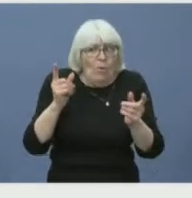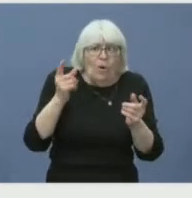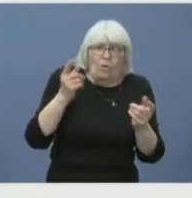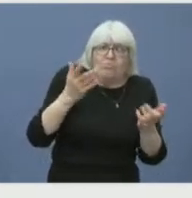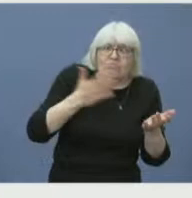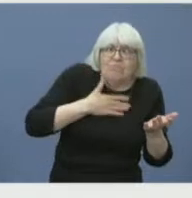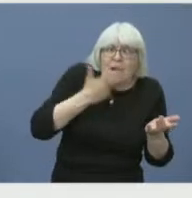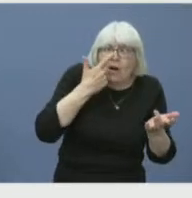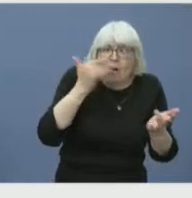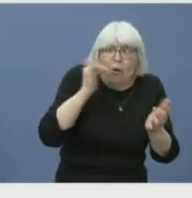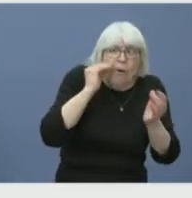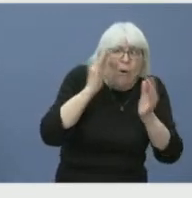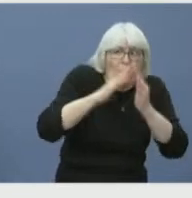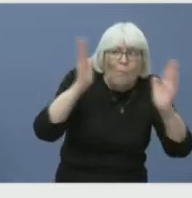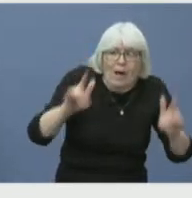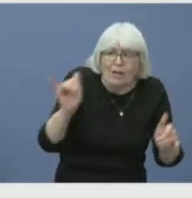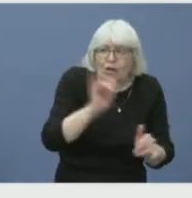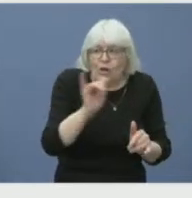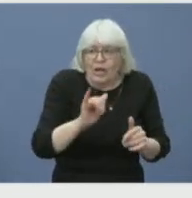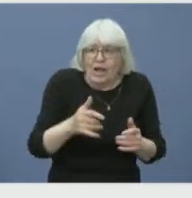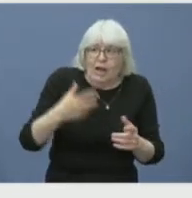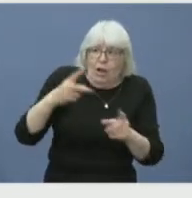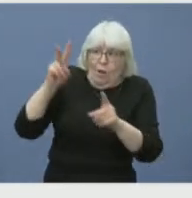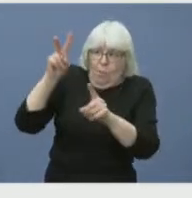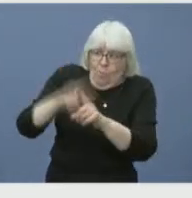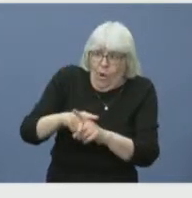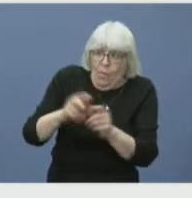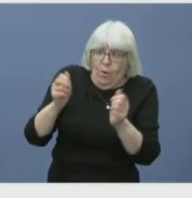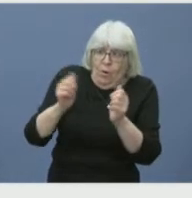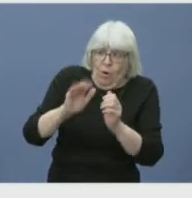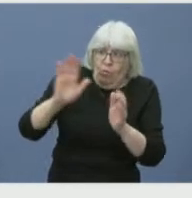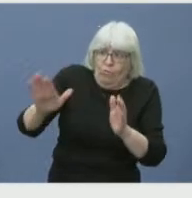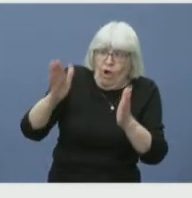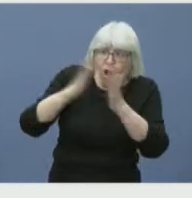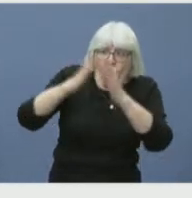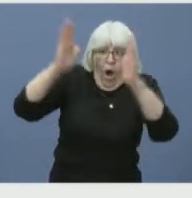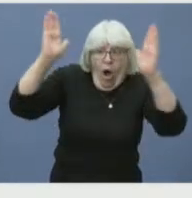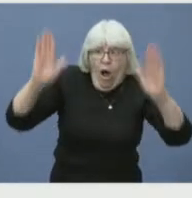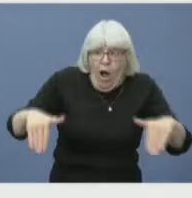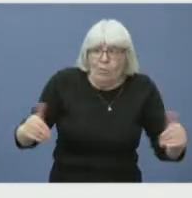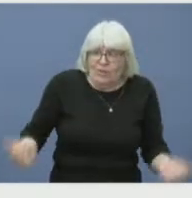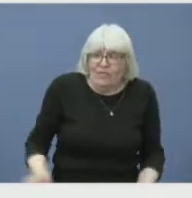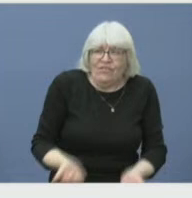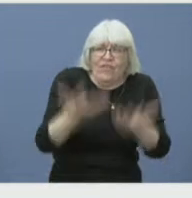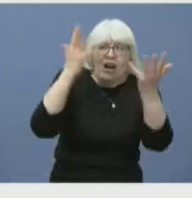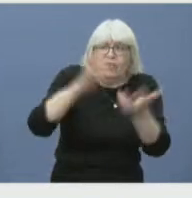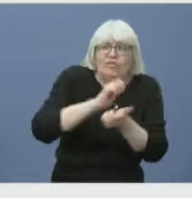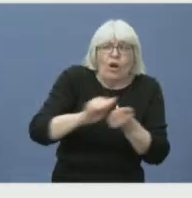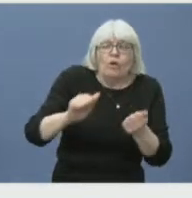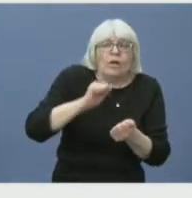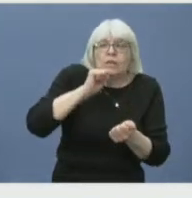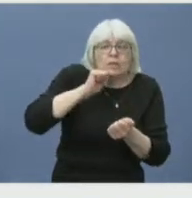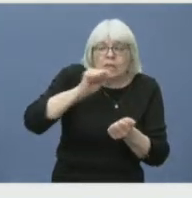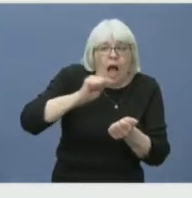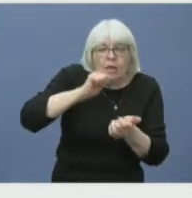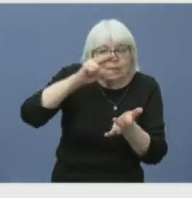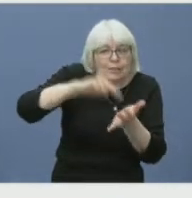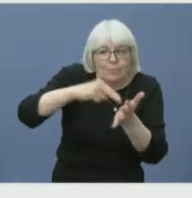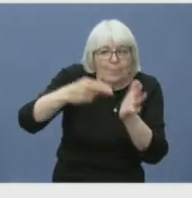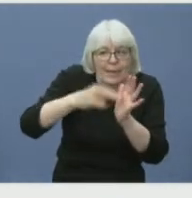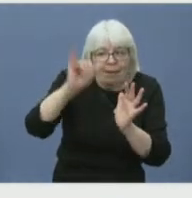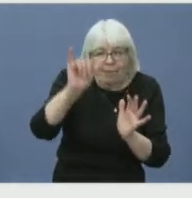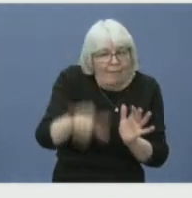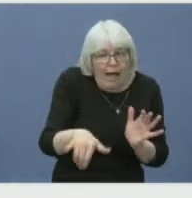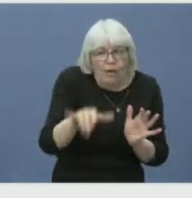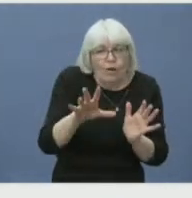does not mean your house has been damaged or destroyed. You will be provided with information regarding the status